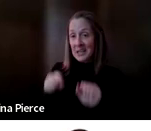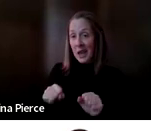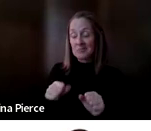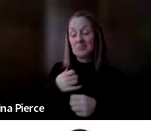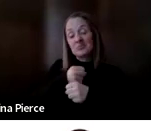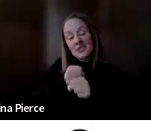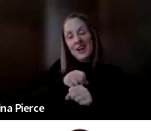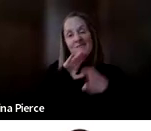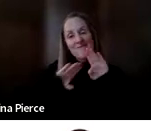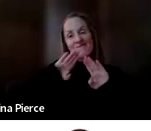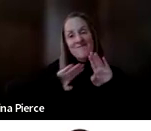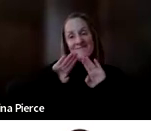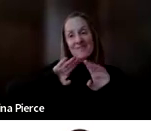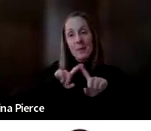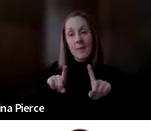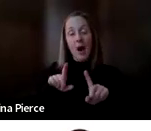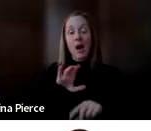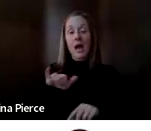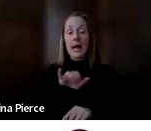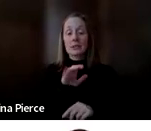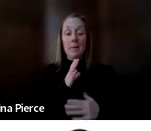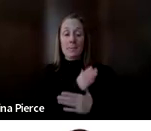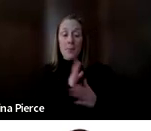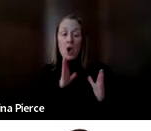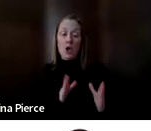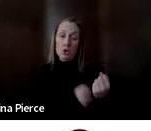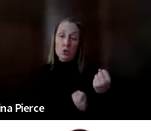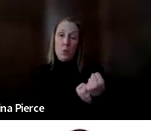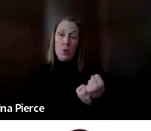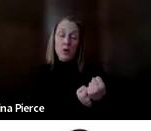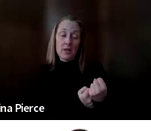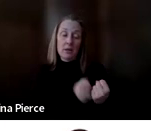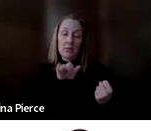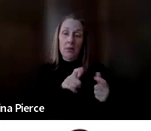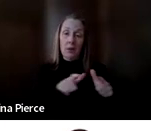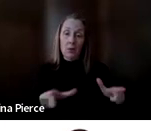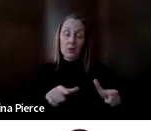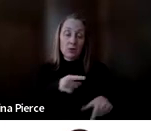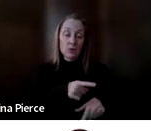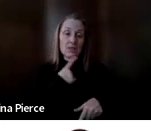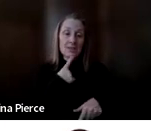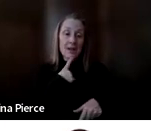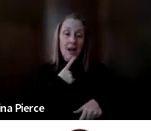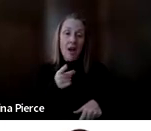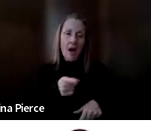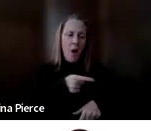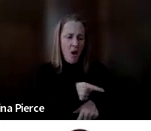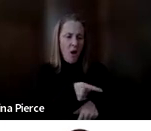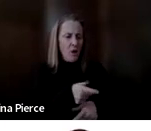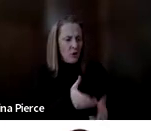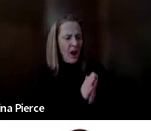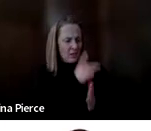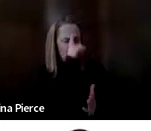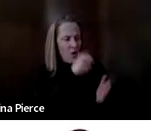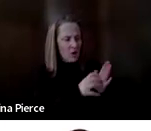But what you could do as the communication partner or as the partner supporting a language-rich environment is you could use their device and say, oh, cookies. You're asking for cookies. Let's get those